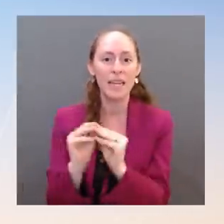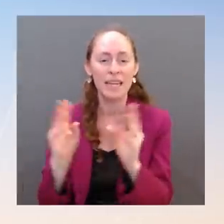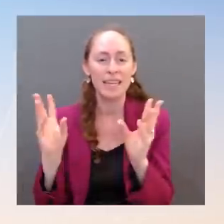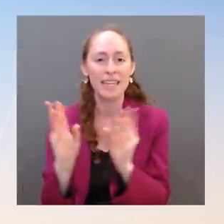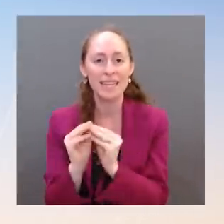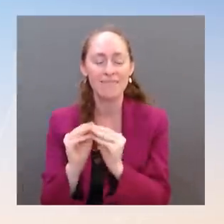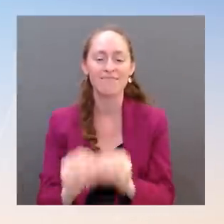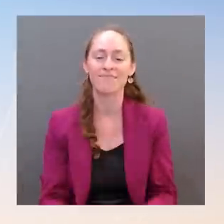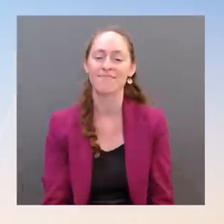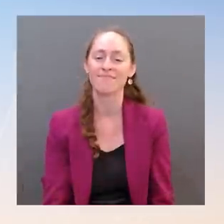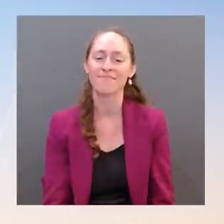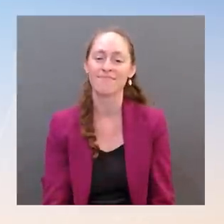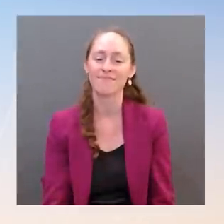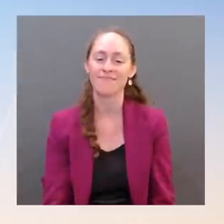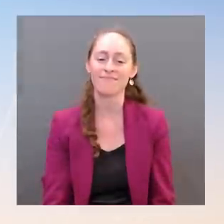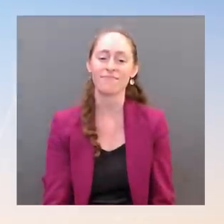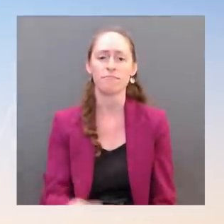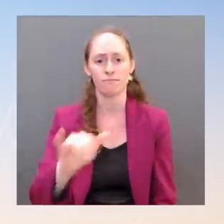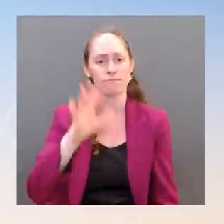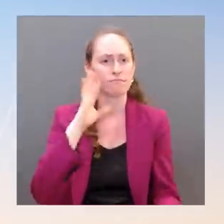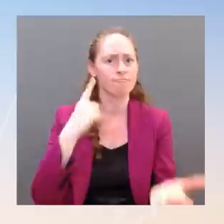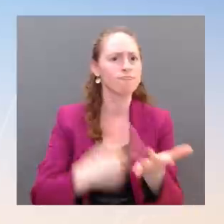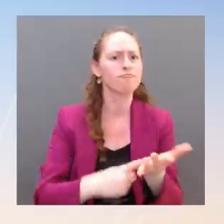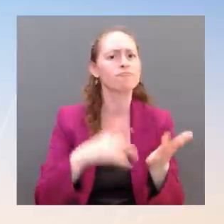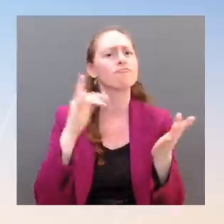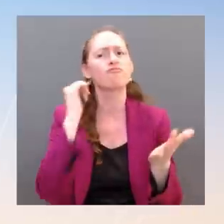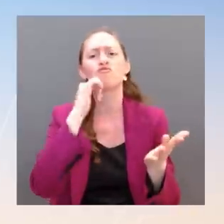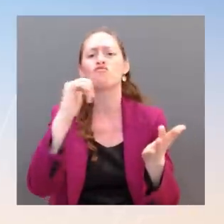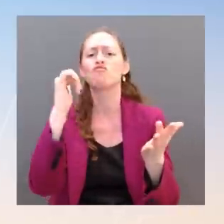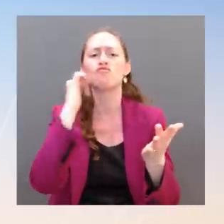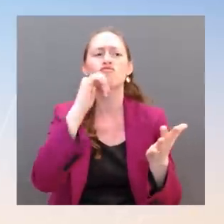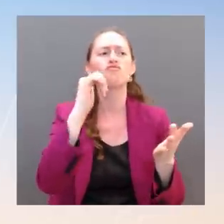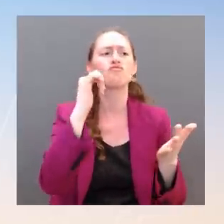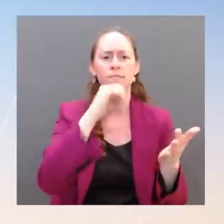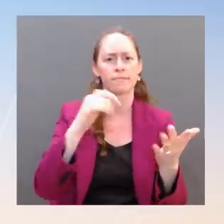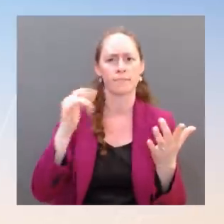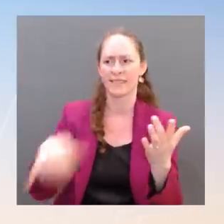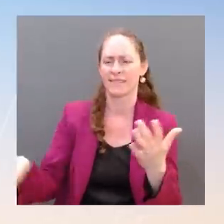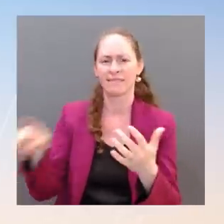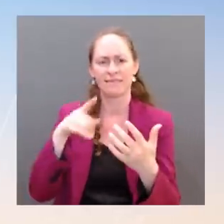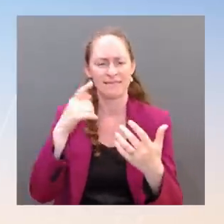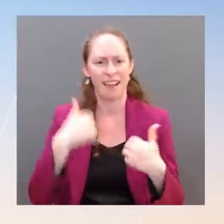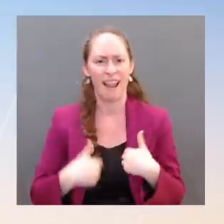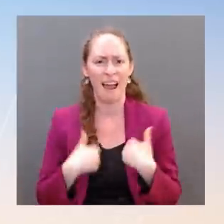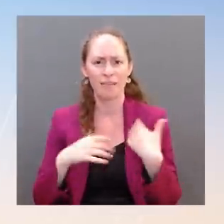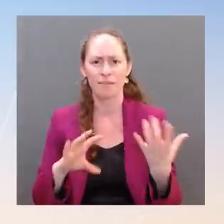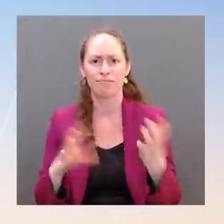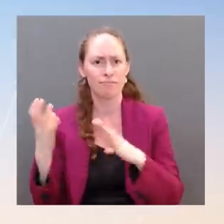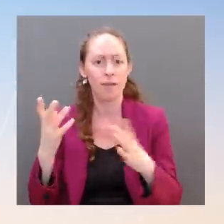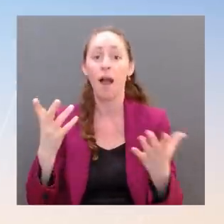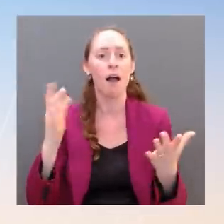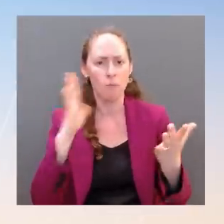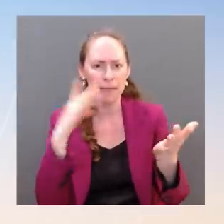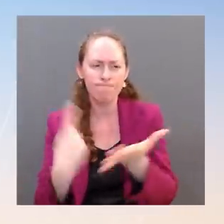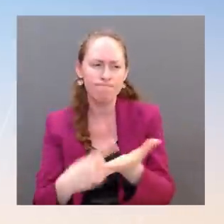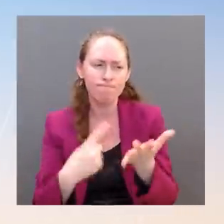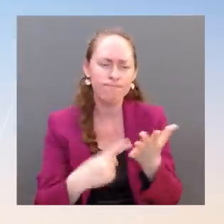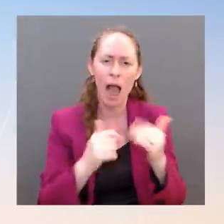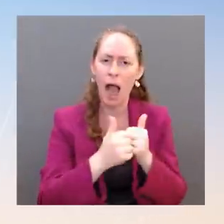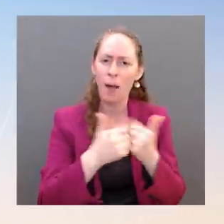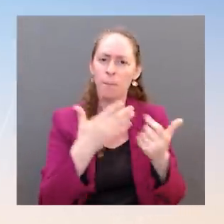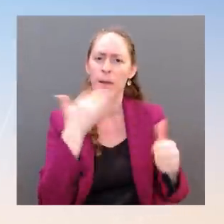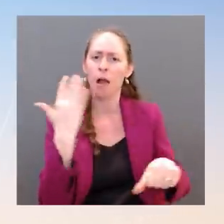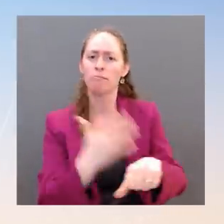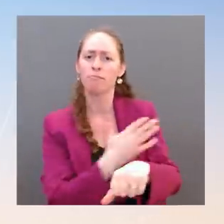affect working people here in the United States, including major investments that will create jobs in states across the country. So, for